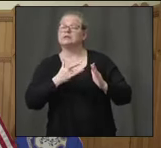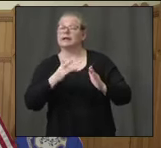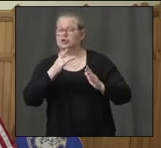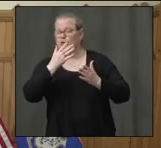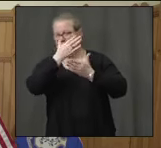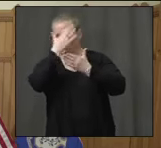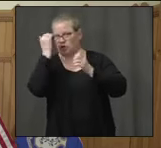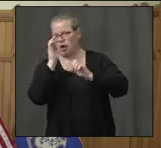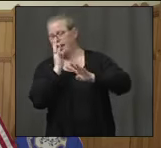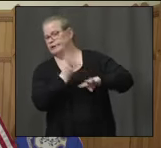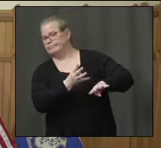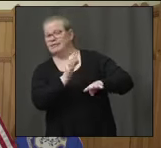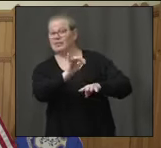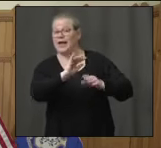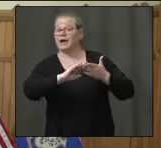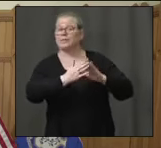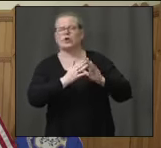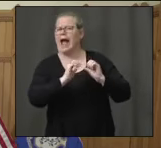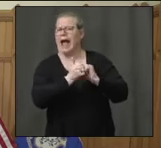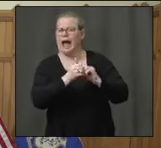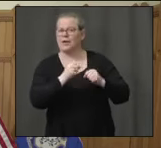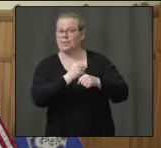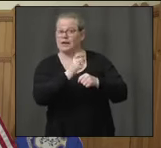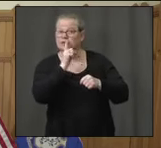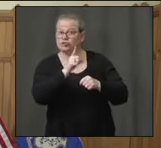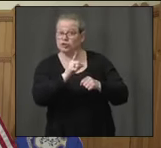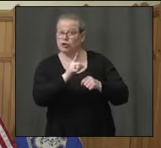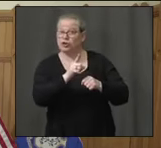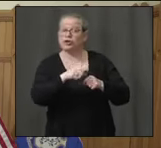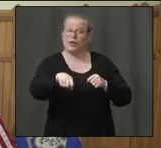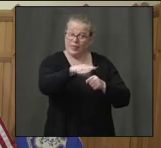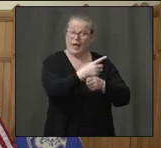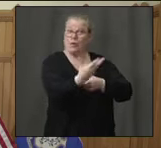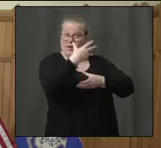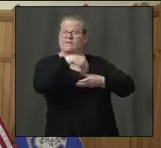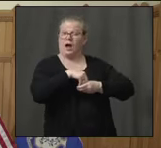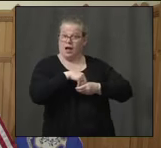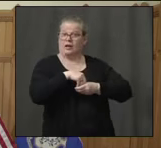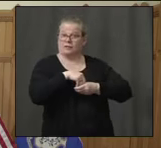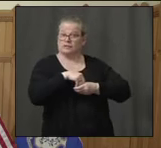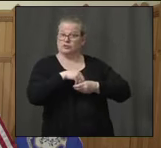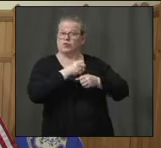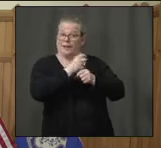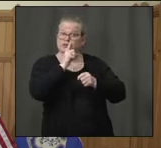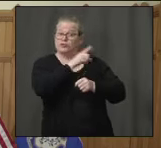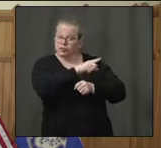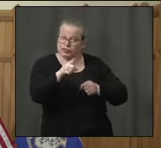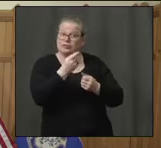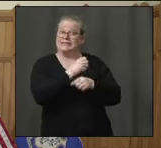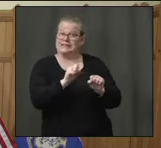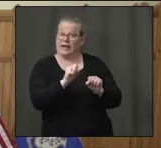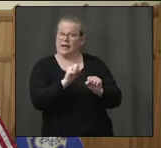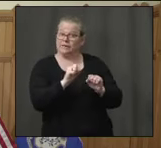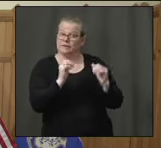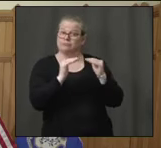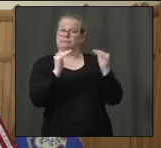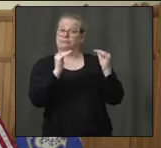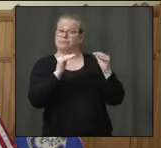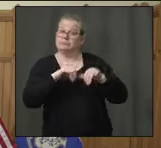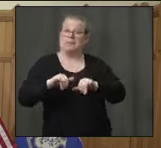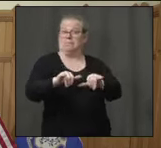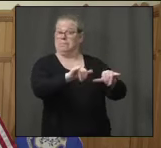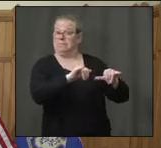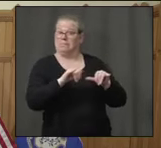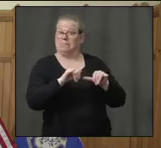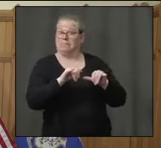well, and how can you reassure them that it will be part of this safety measurement with no